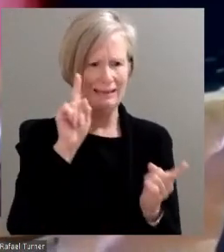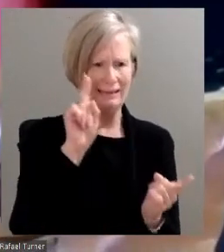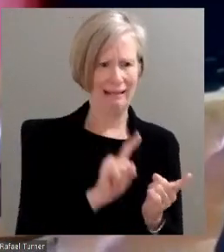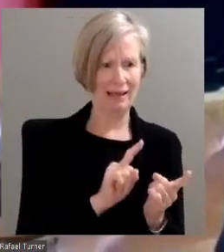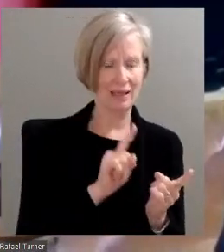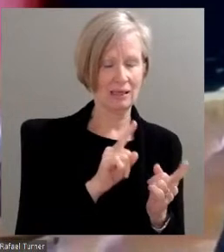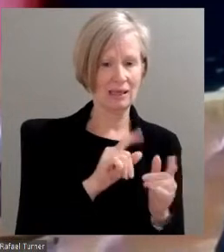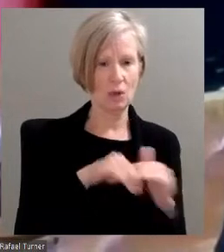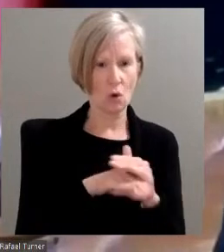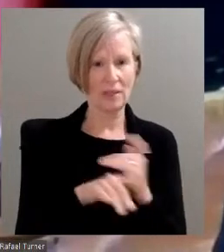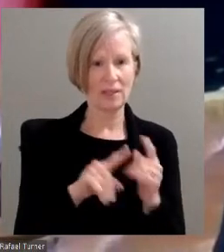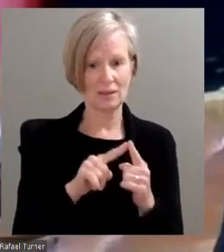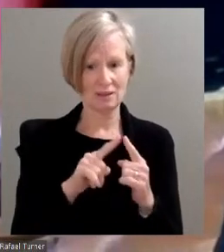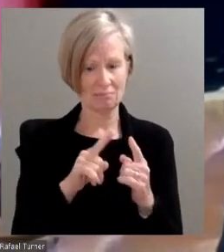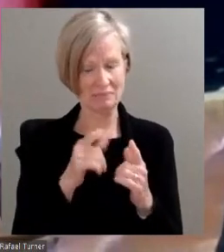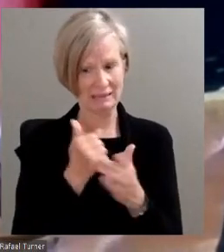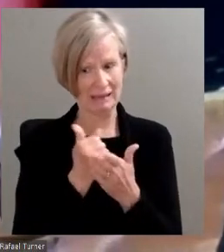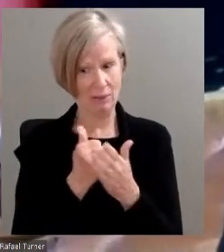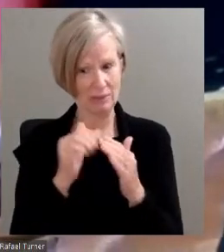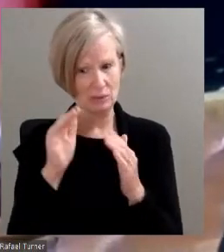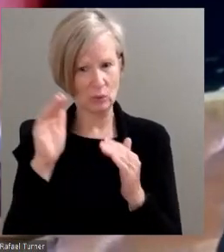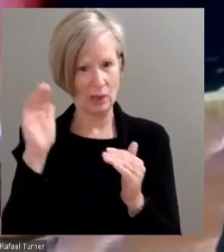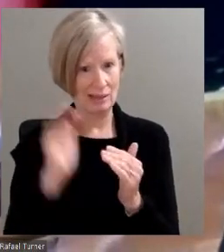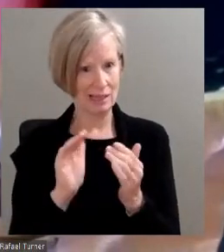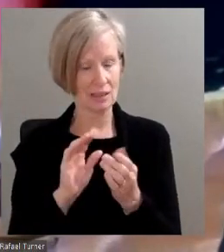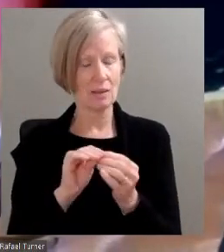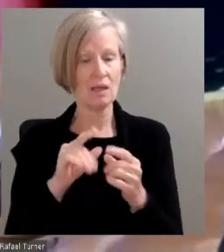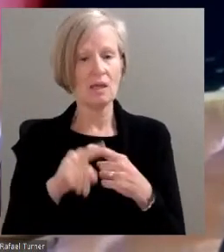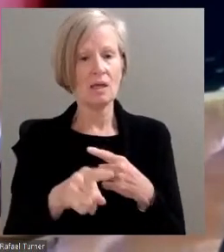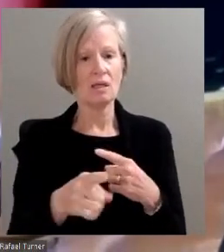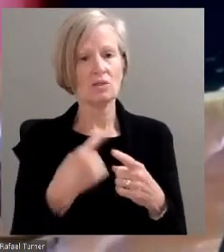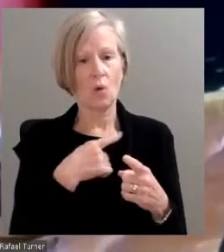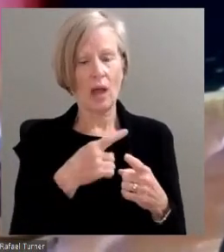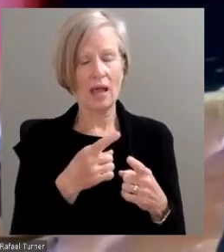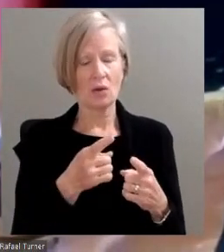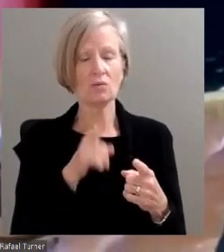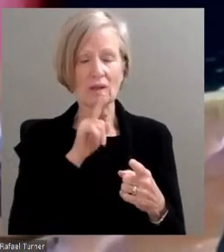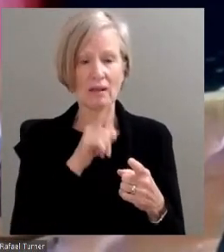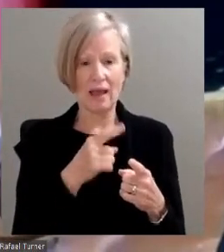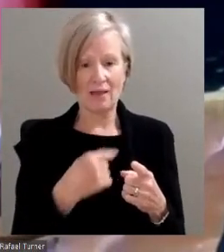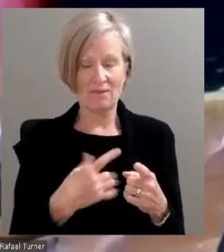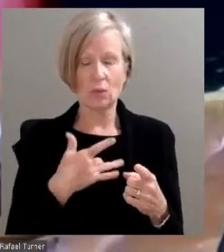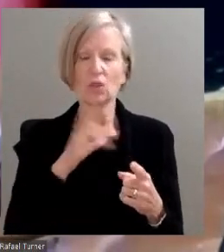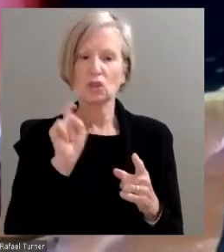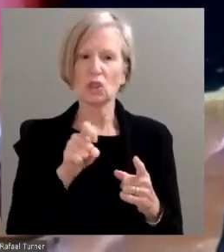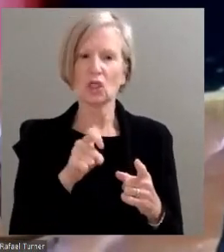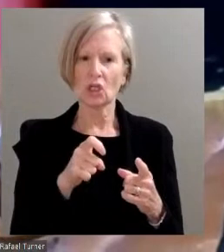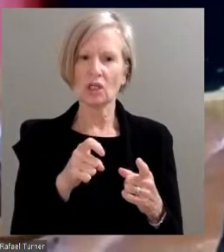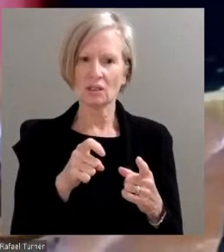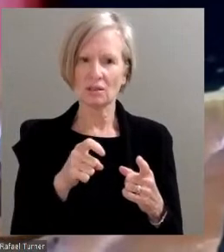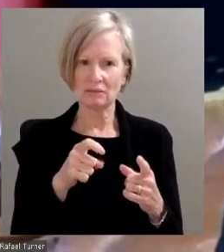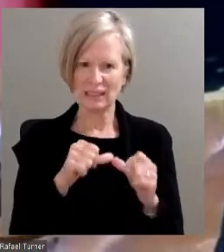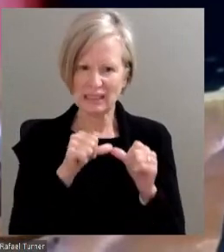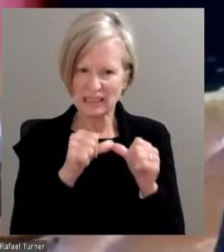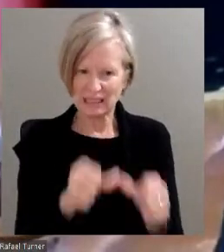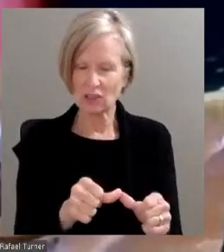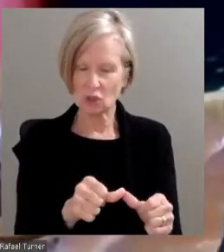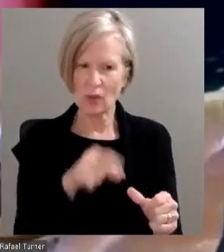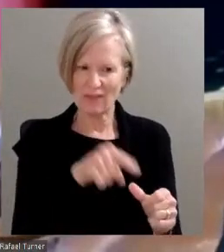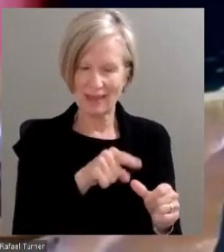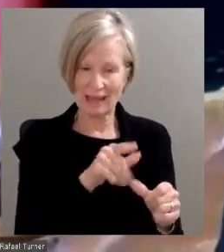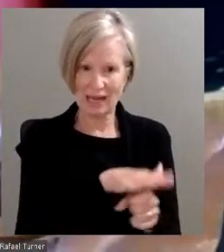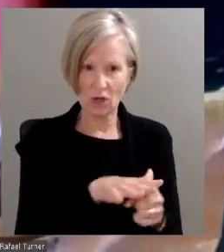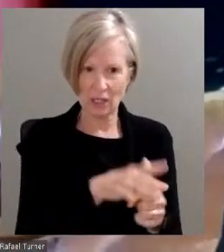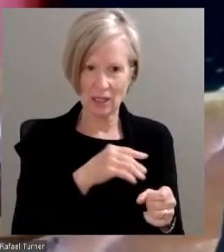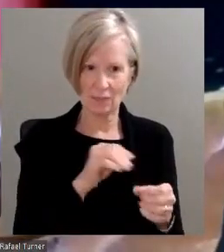I would definitely support doubling down and ramping up the opportunity to move forward in that area. And as